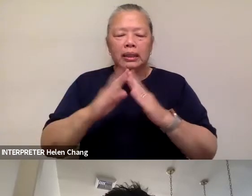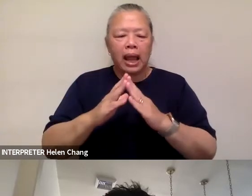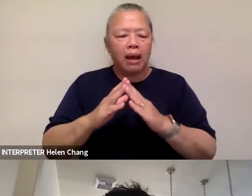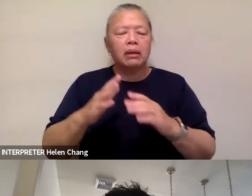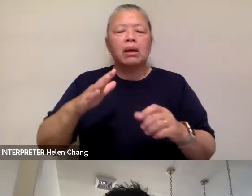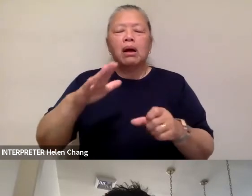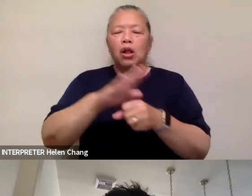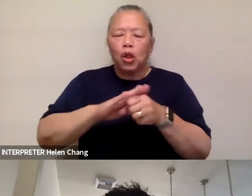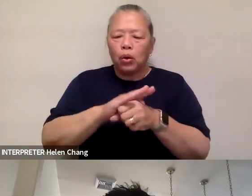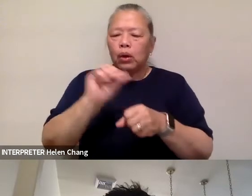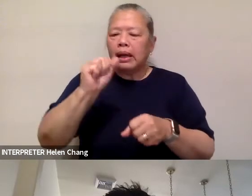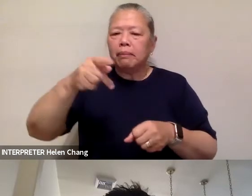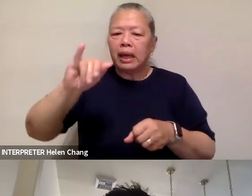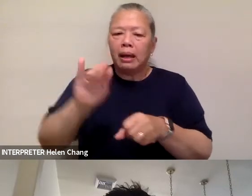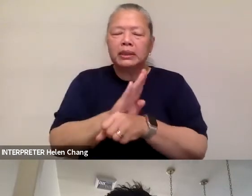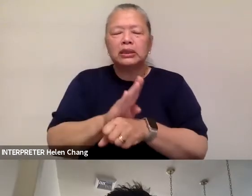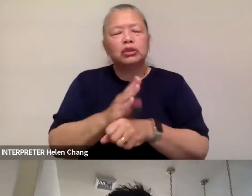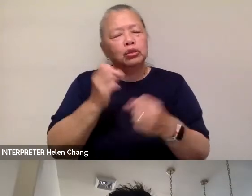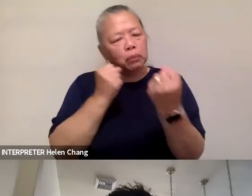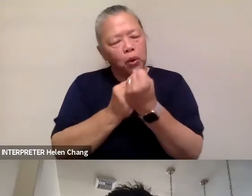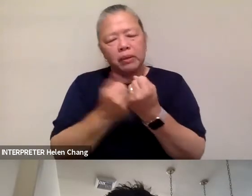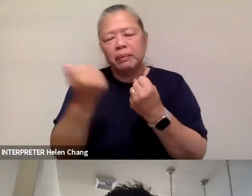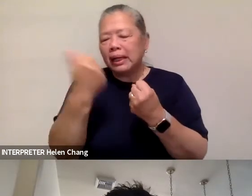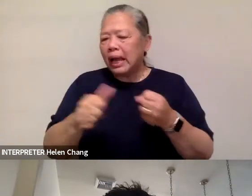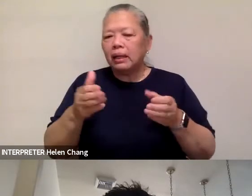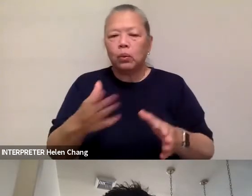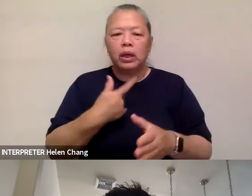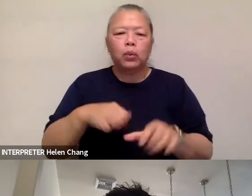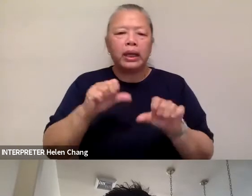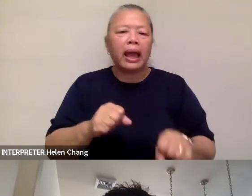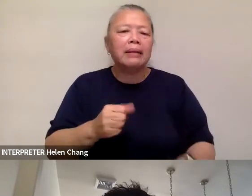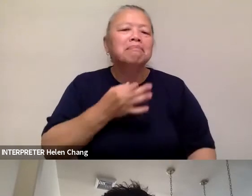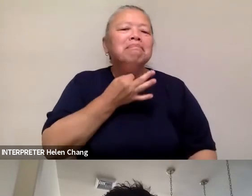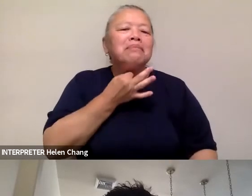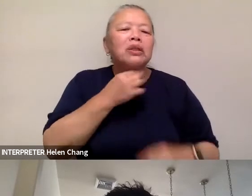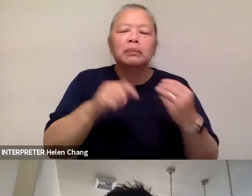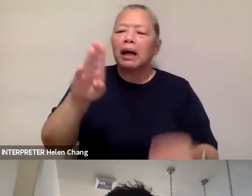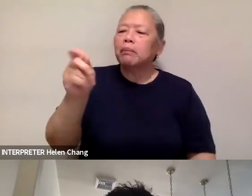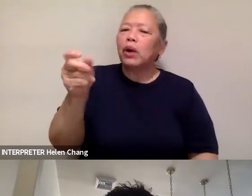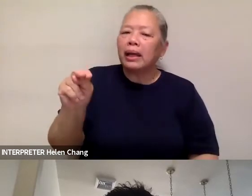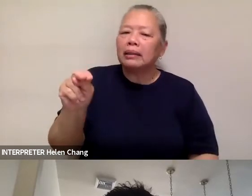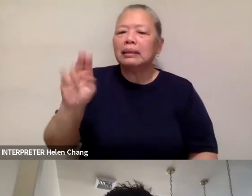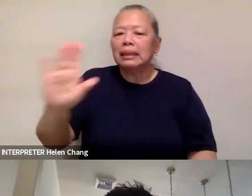any way that we can. So I'm very curious to hear what Brandon has to say in San Francisco.